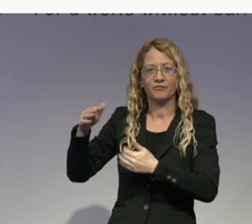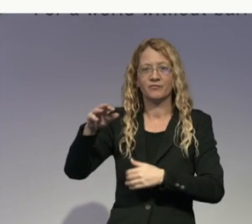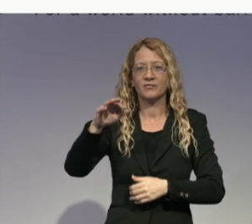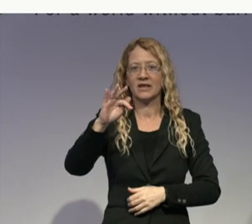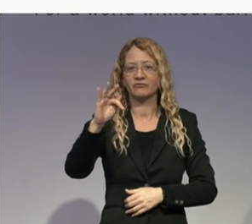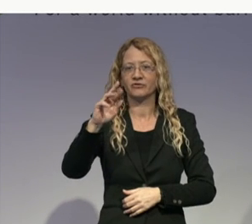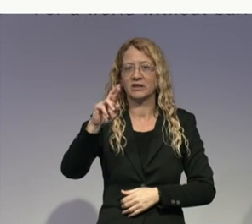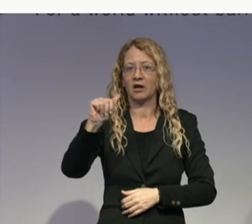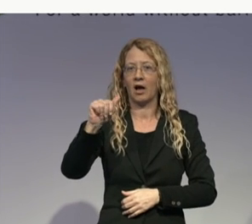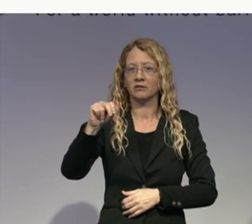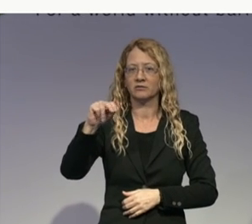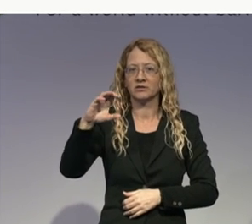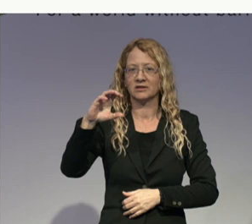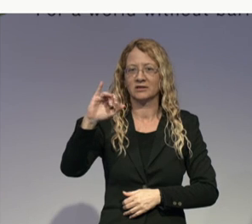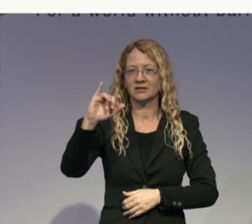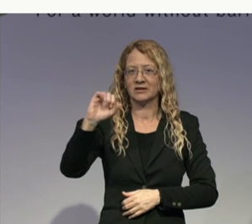ecosystem for rehabilitation.